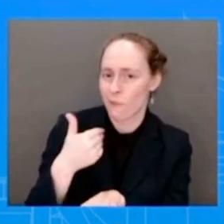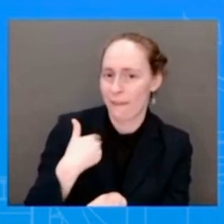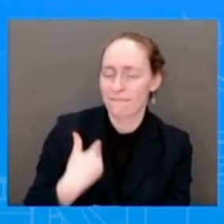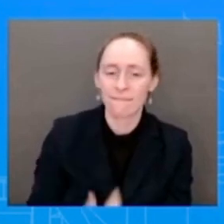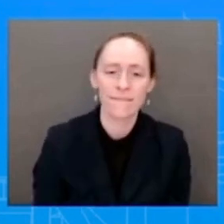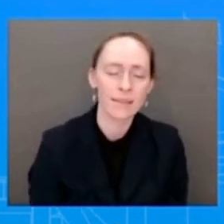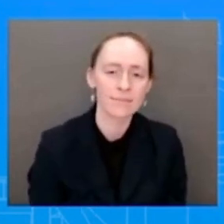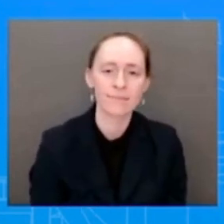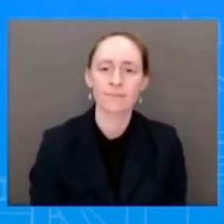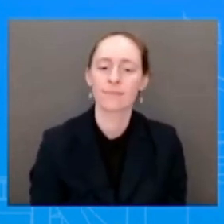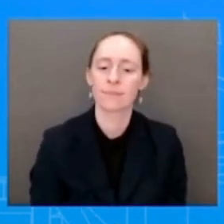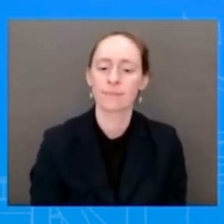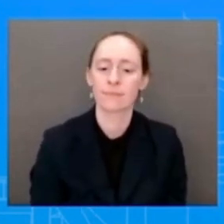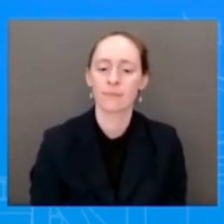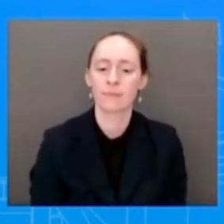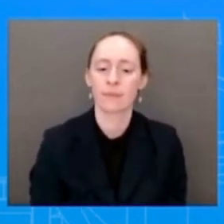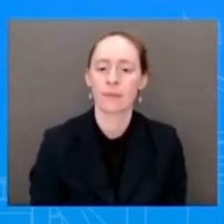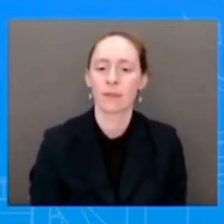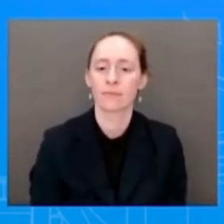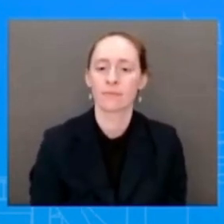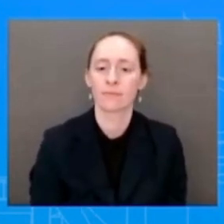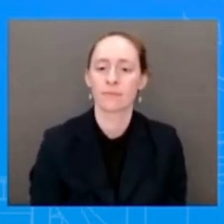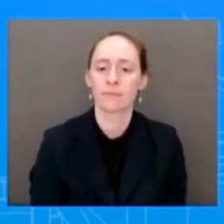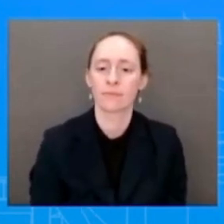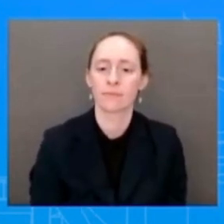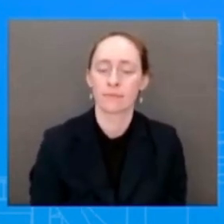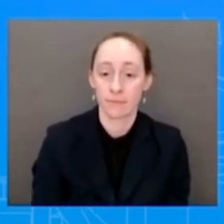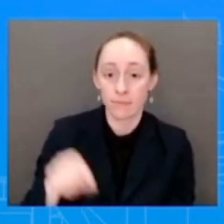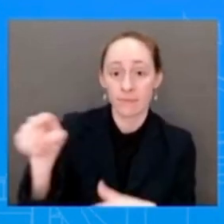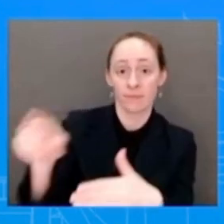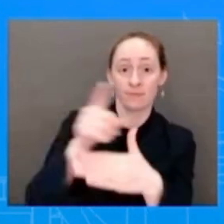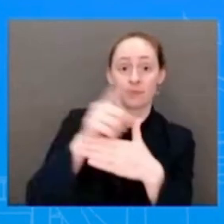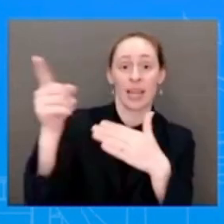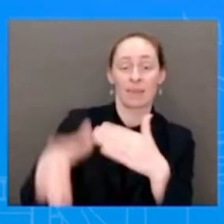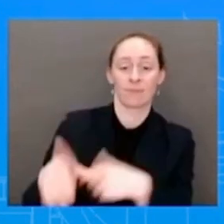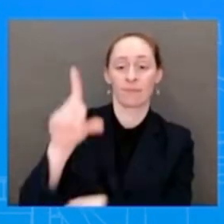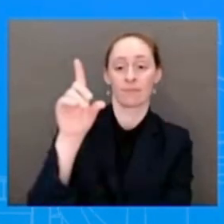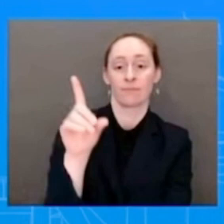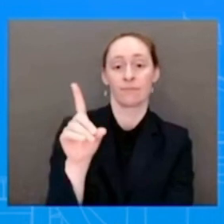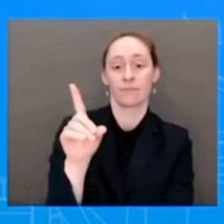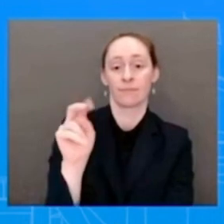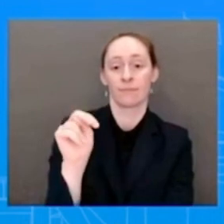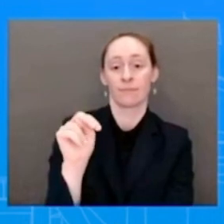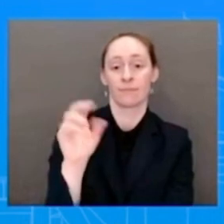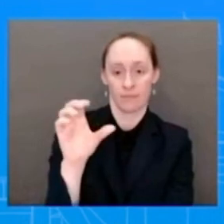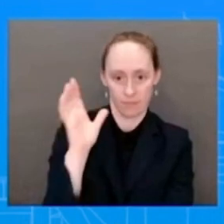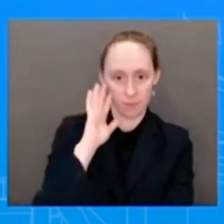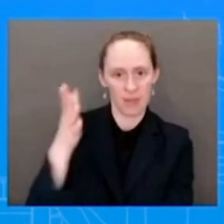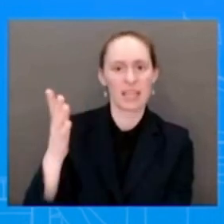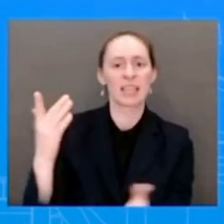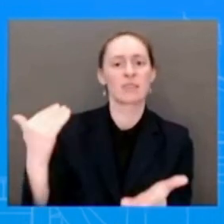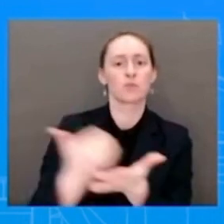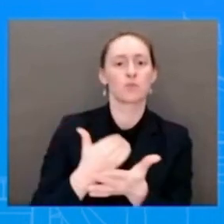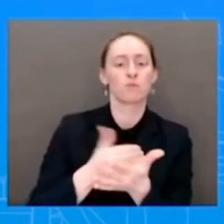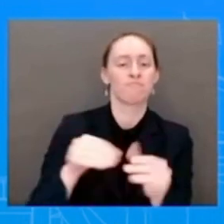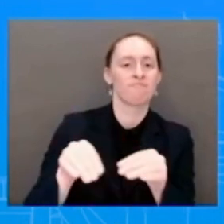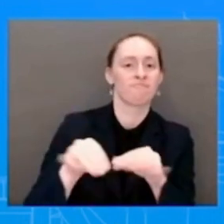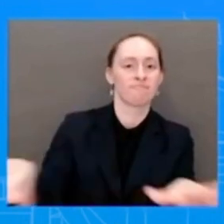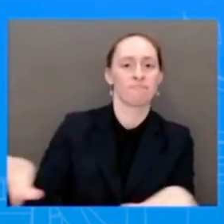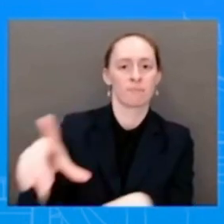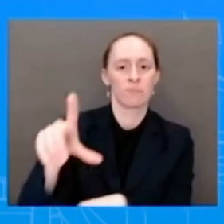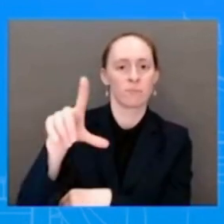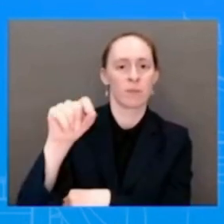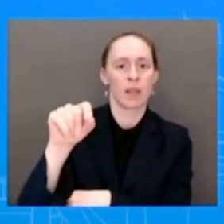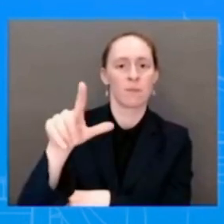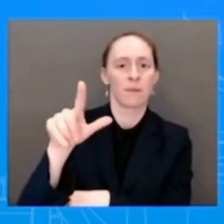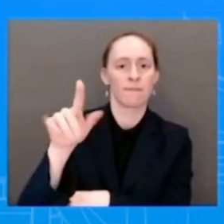Committee is voting to approve a new calendar for the 2024 primaries and caucuses. It's going to put South Carolina first, followed if they have